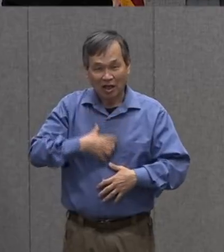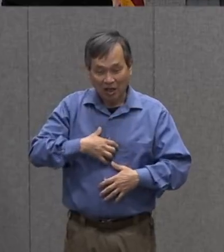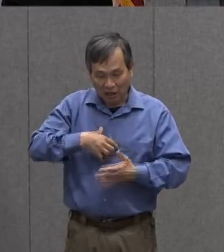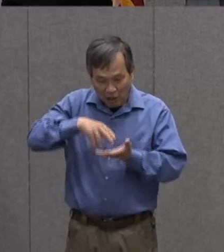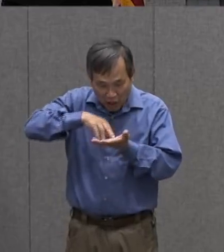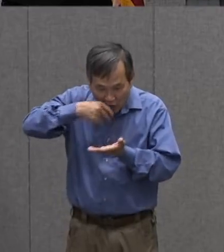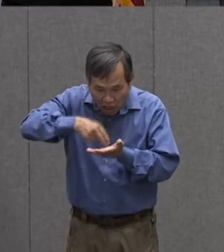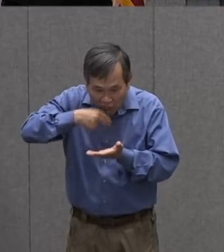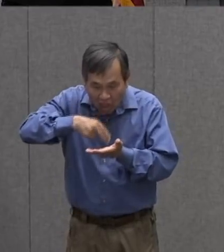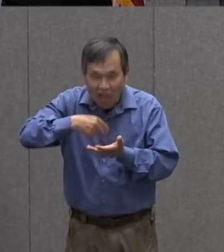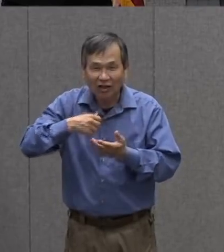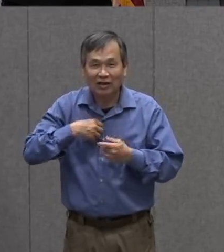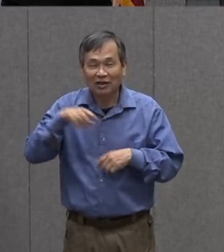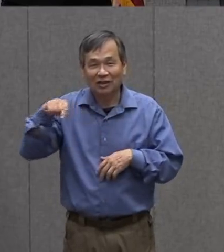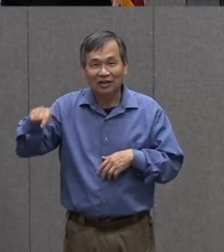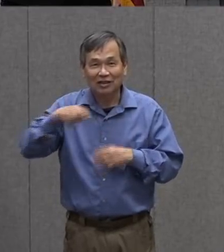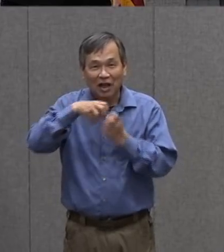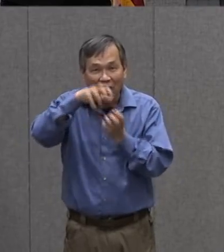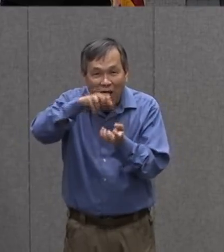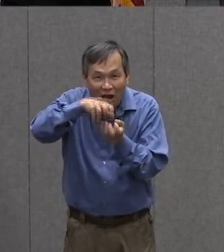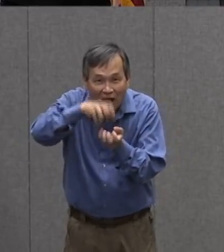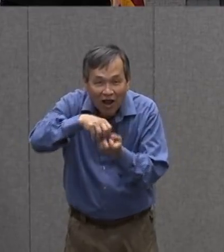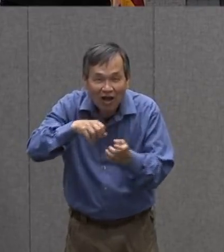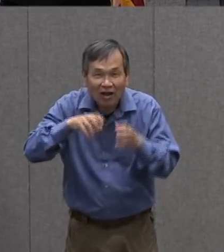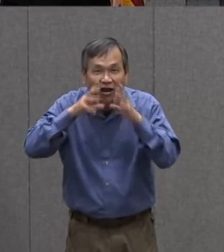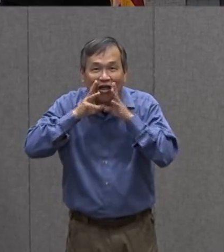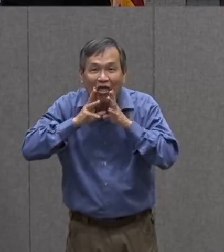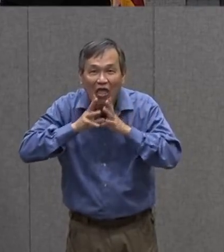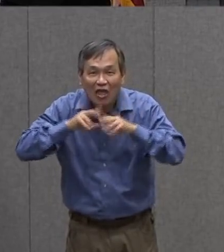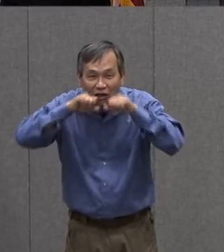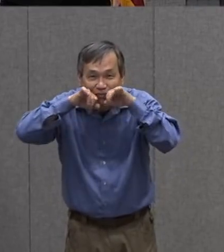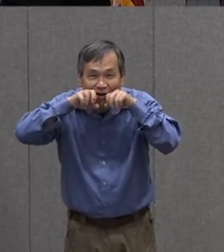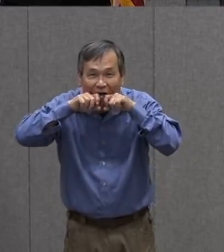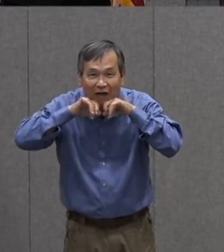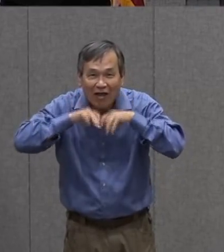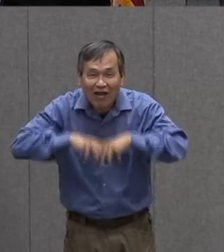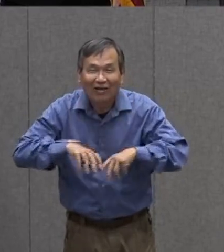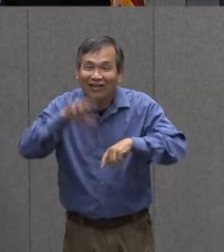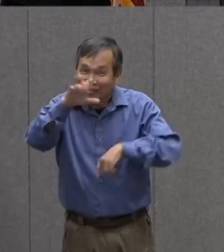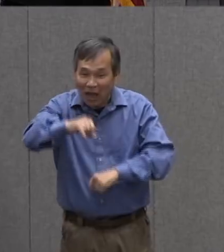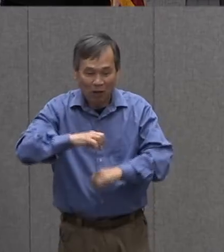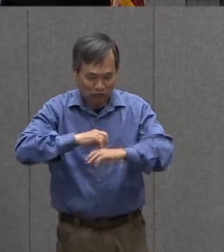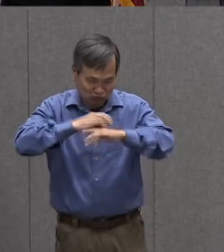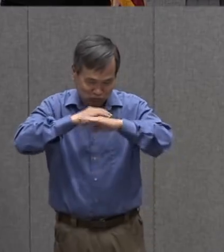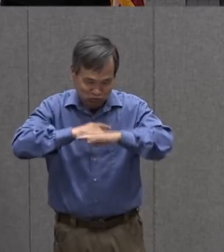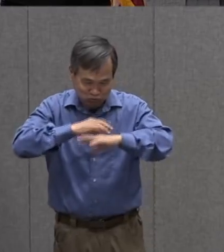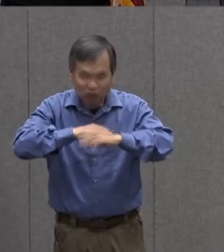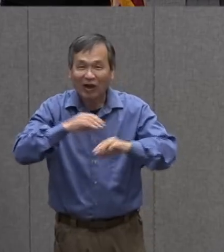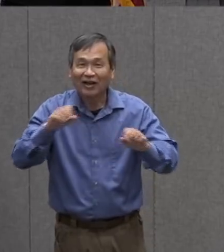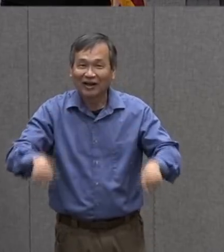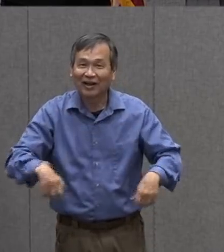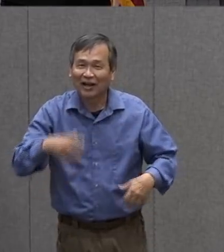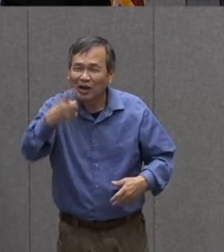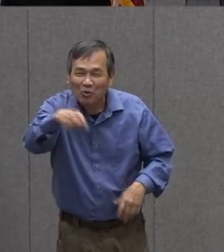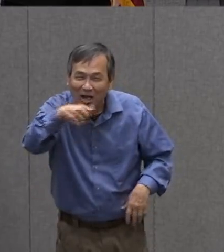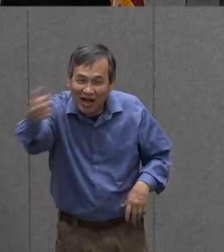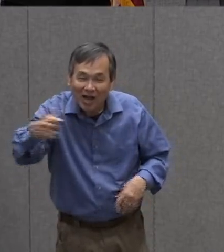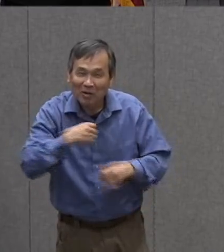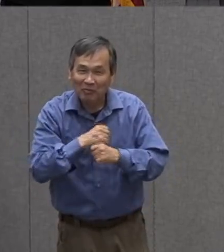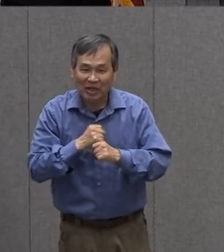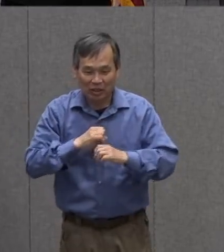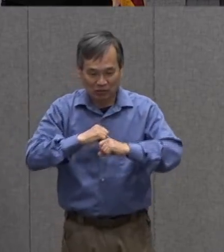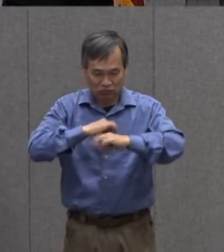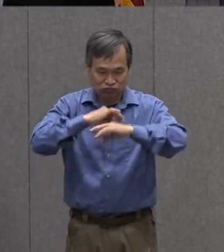bubbles come out of their mouth when they're salivating and want to be fed what else makes